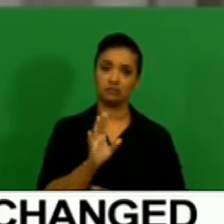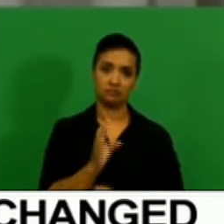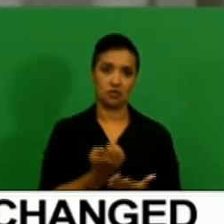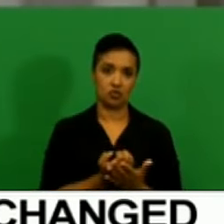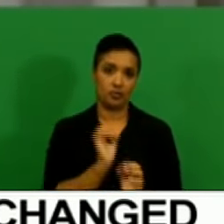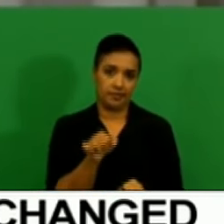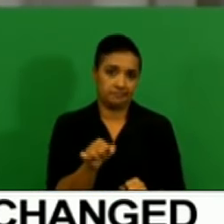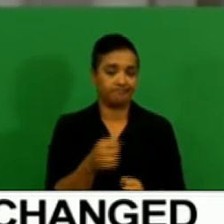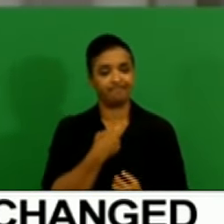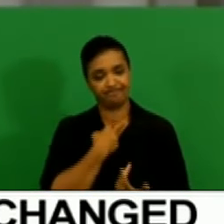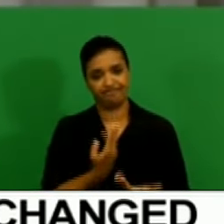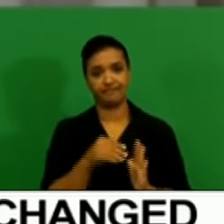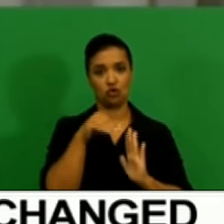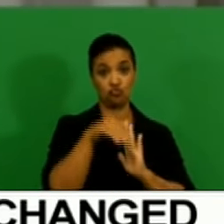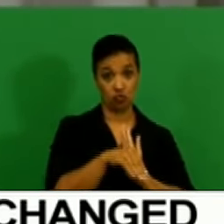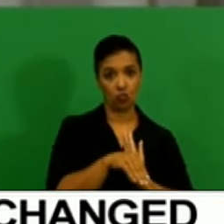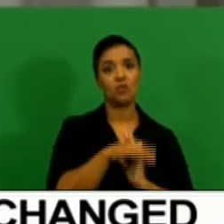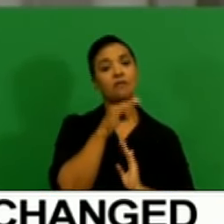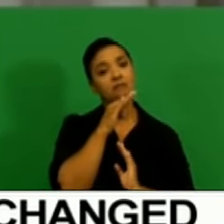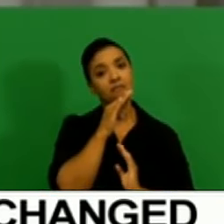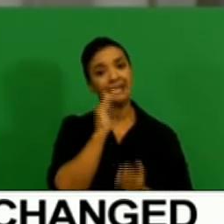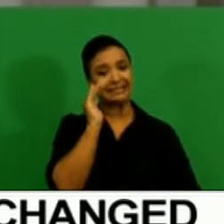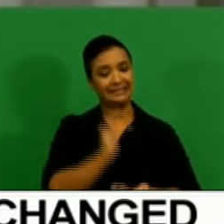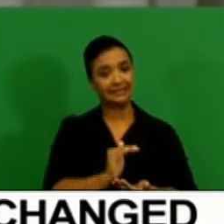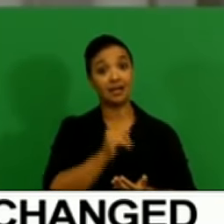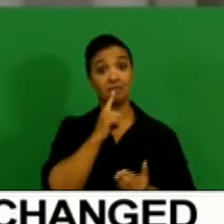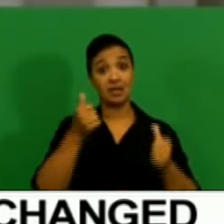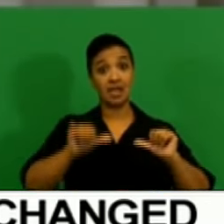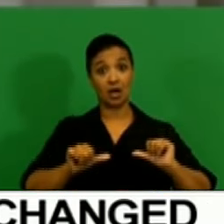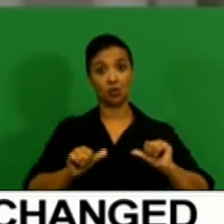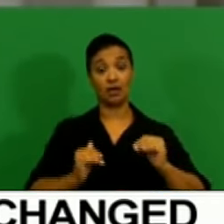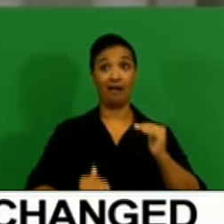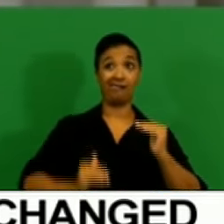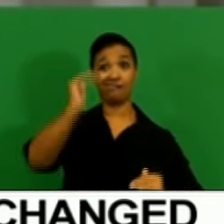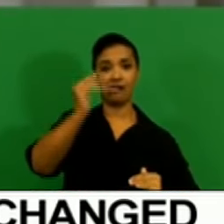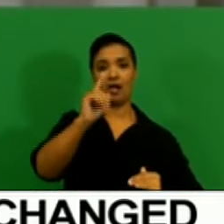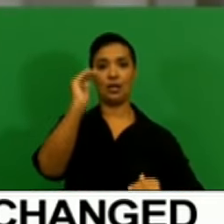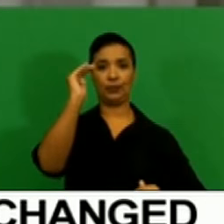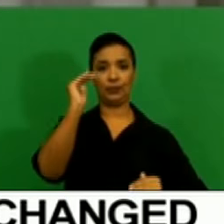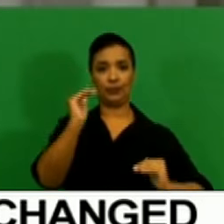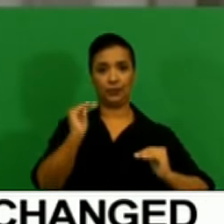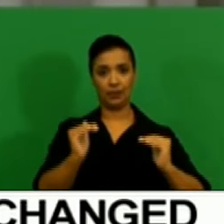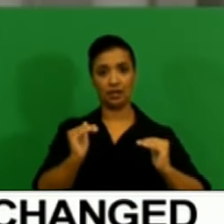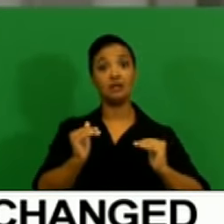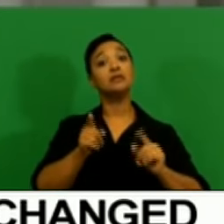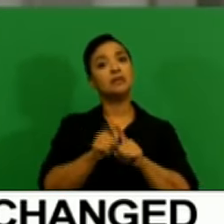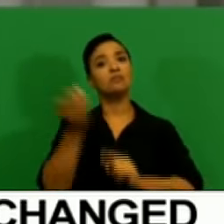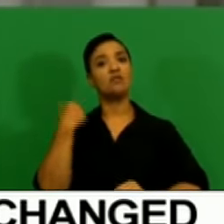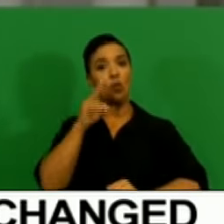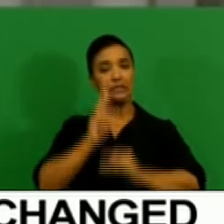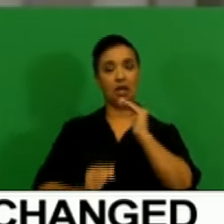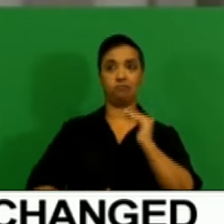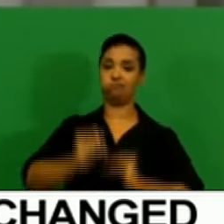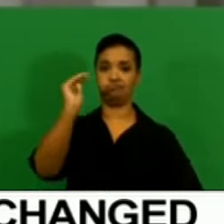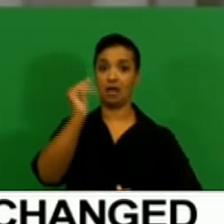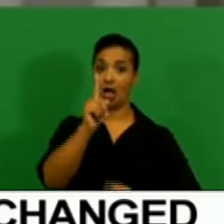for an economy that is growing at such low levels, the current account deficit should be lower, not at the levels that we had seen it. We